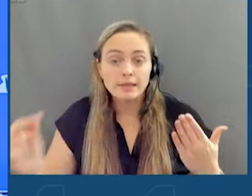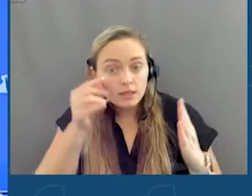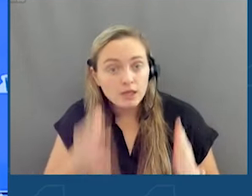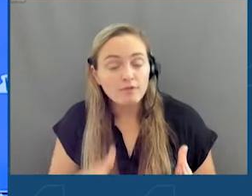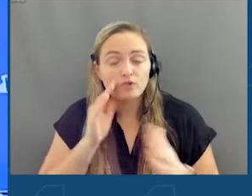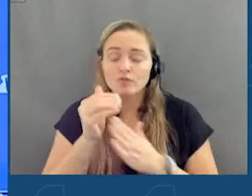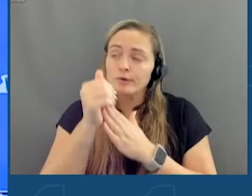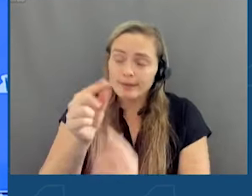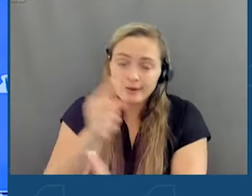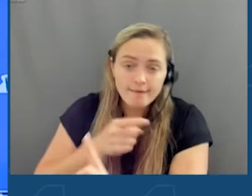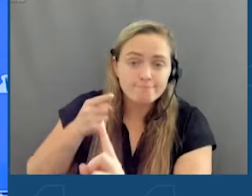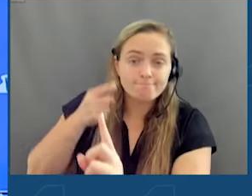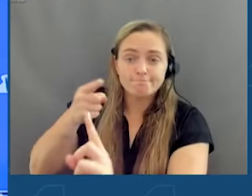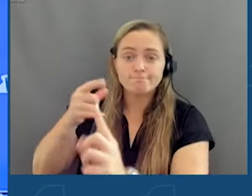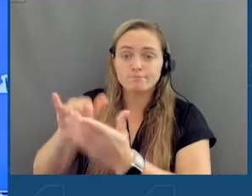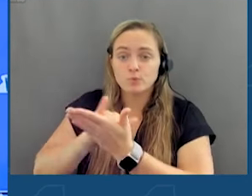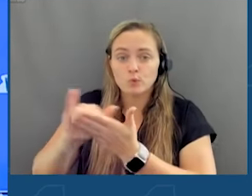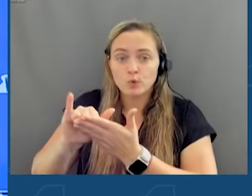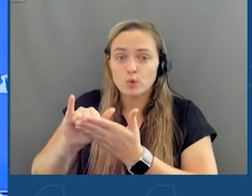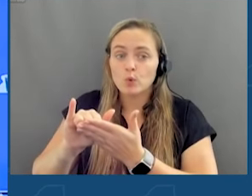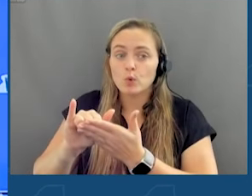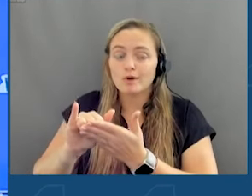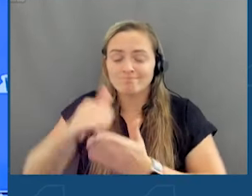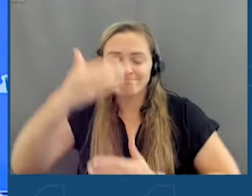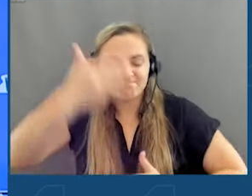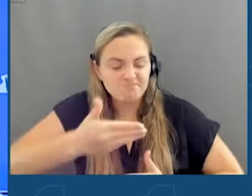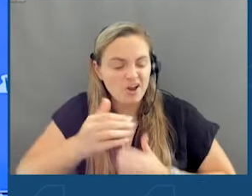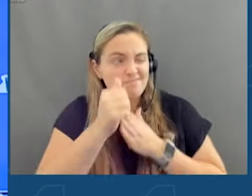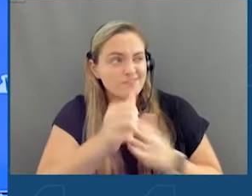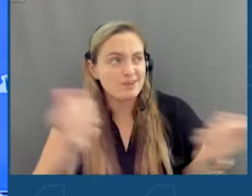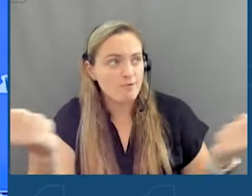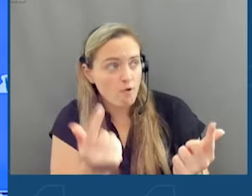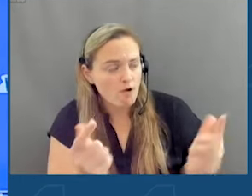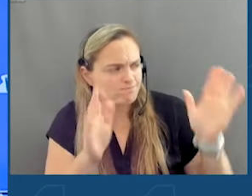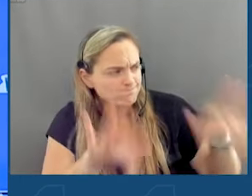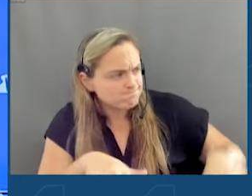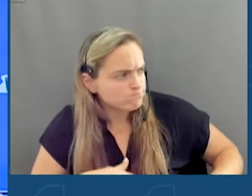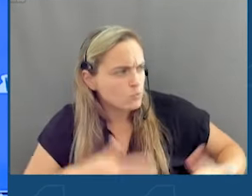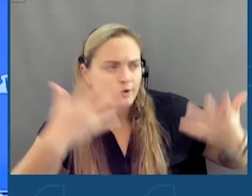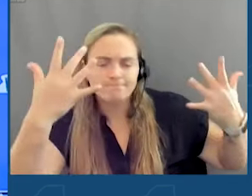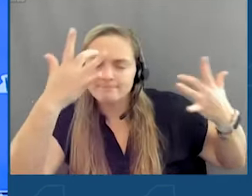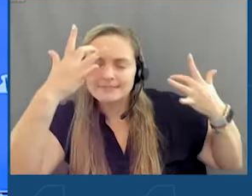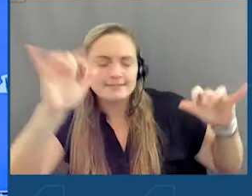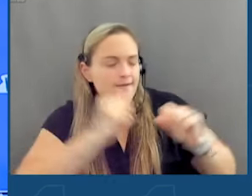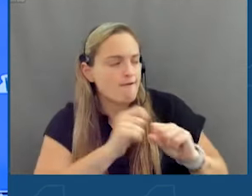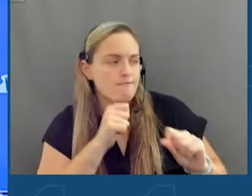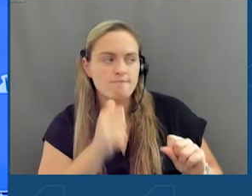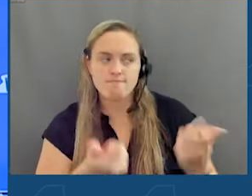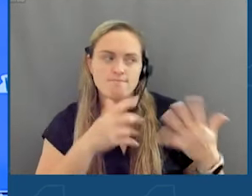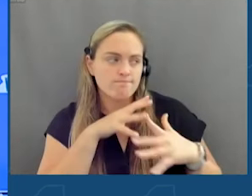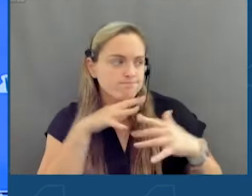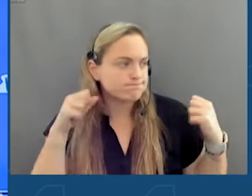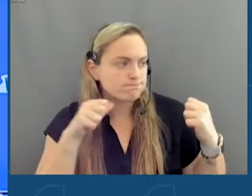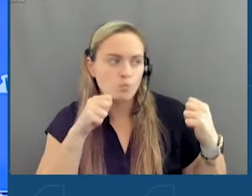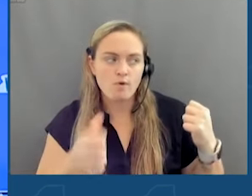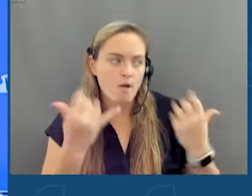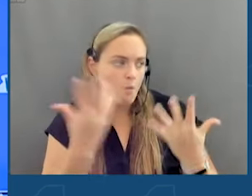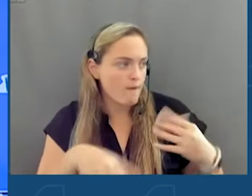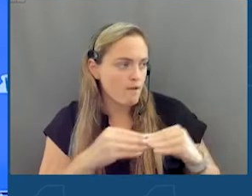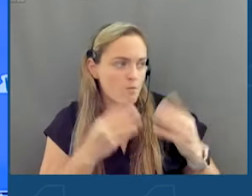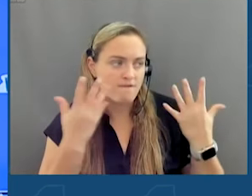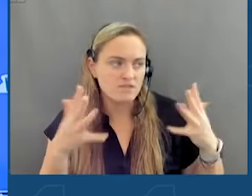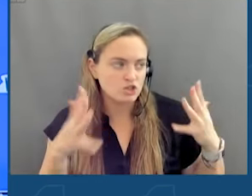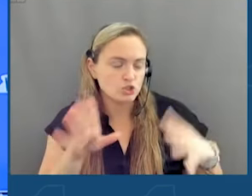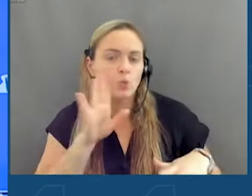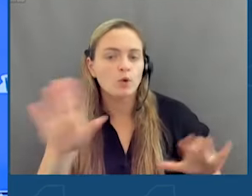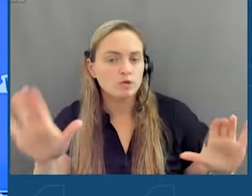leading the way. New York out there in front of everyone saying, you know what? We're sick and tired of waiting. We're going to take this issue on ourselves, and